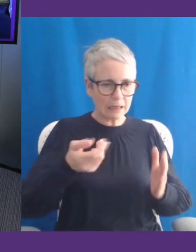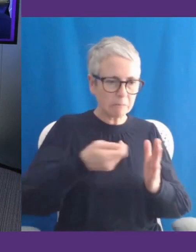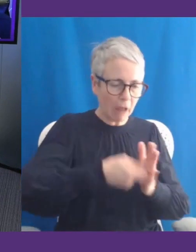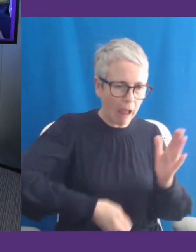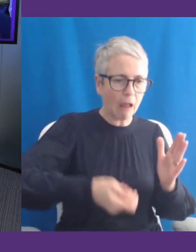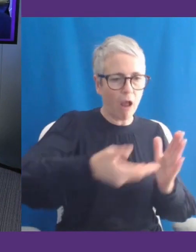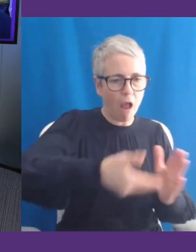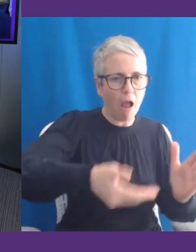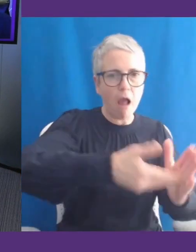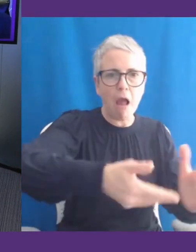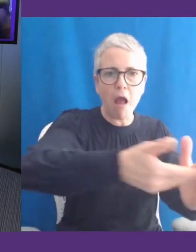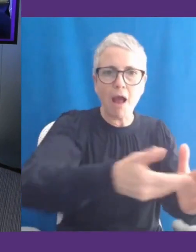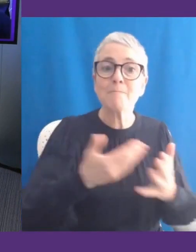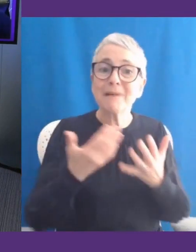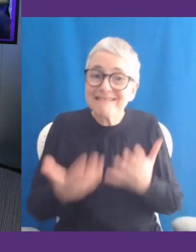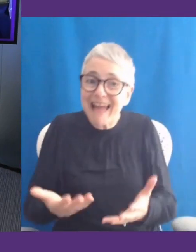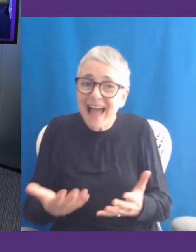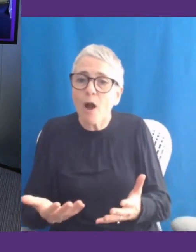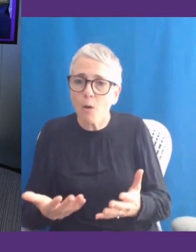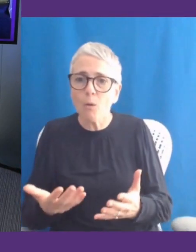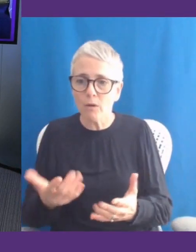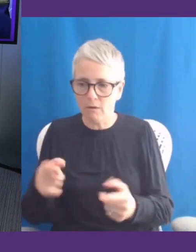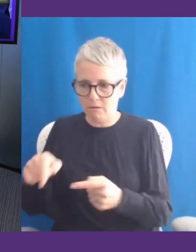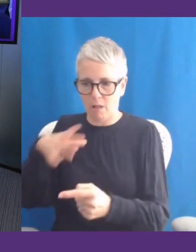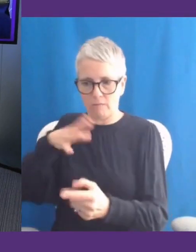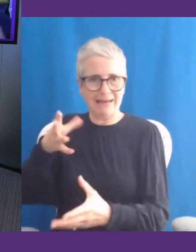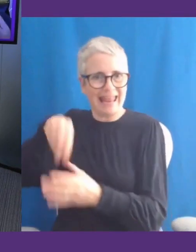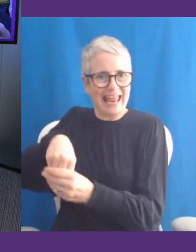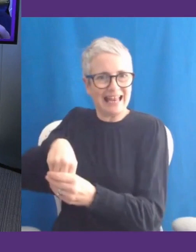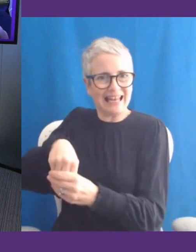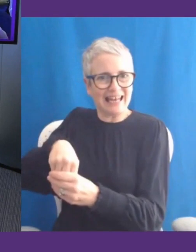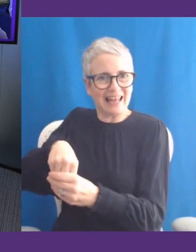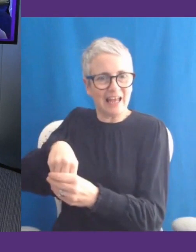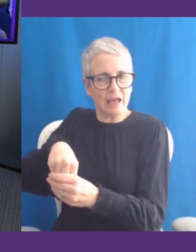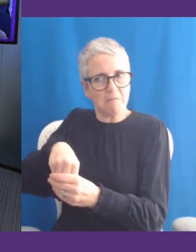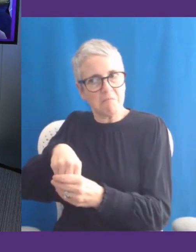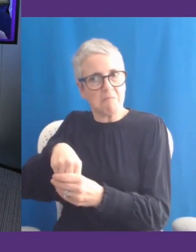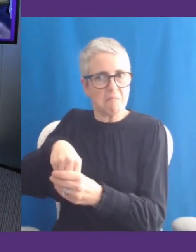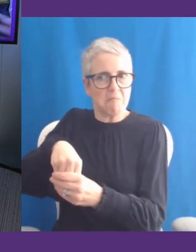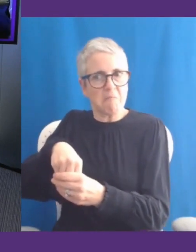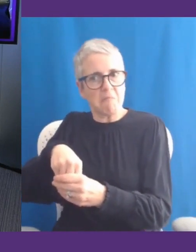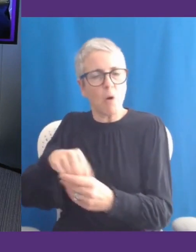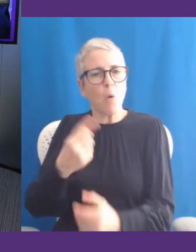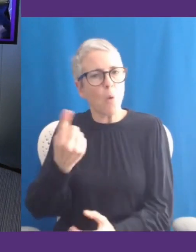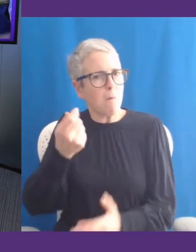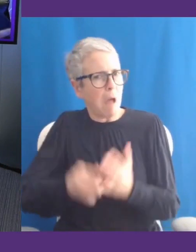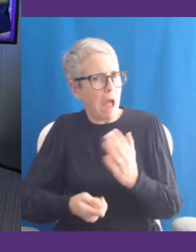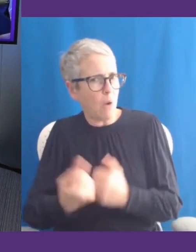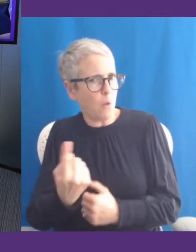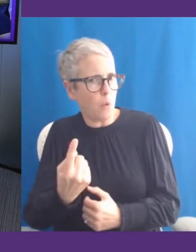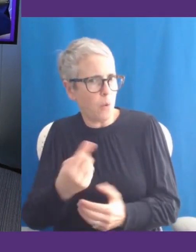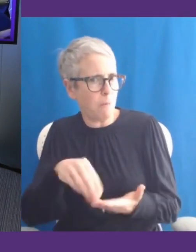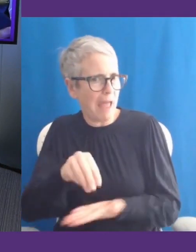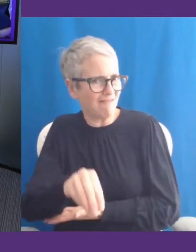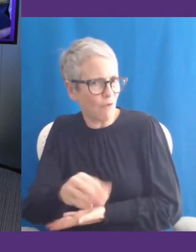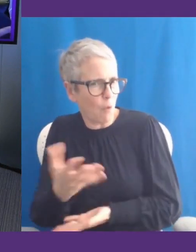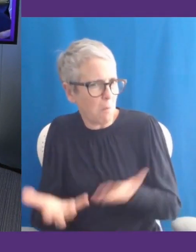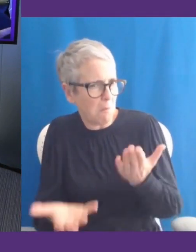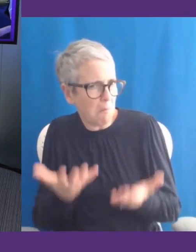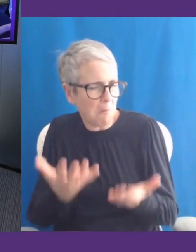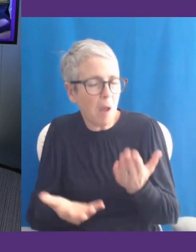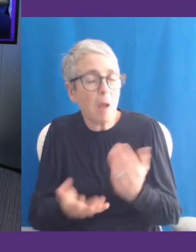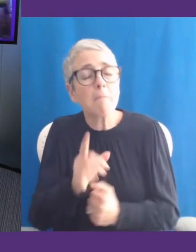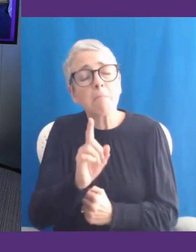way. So there's that tension about who pays for what, but there's also the tension that for many folks, you still